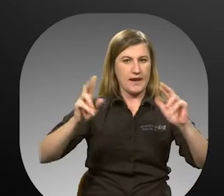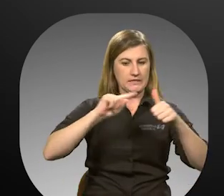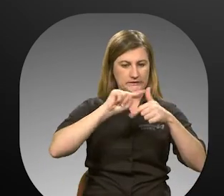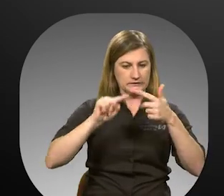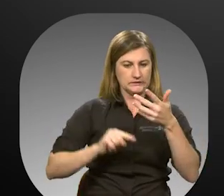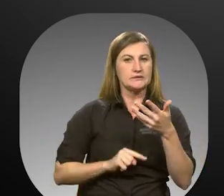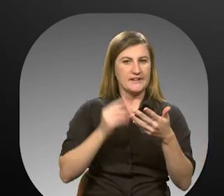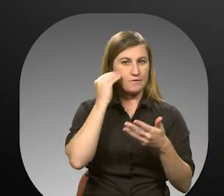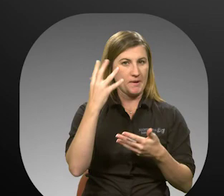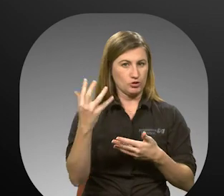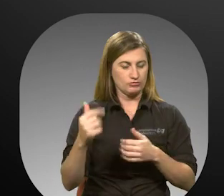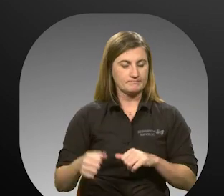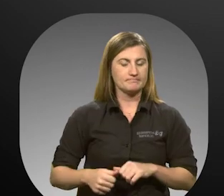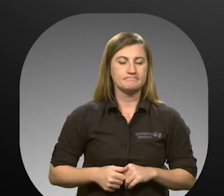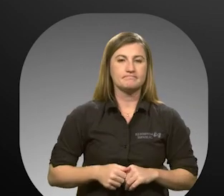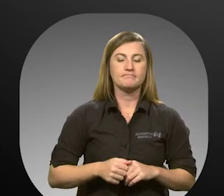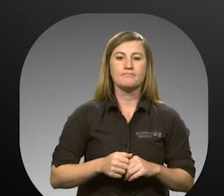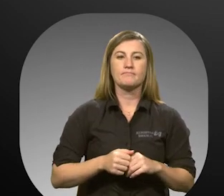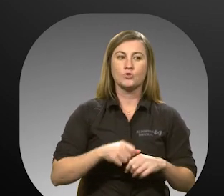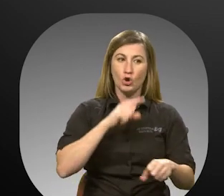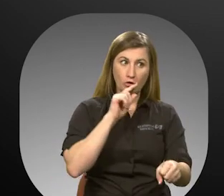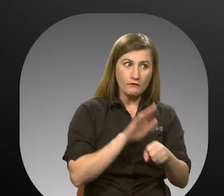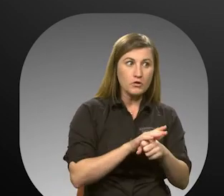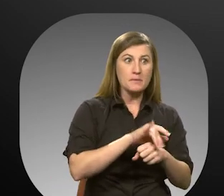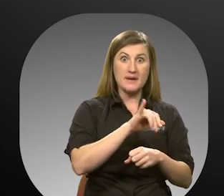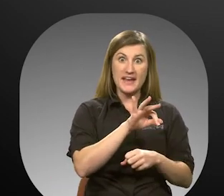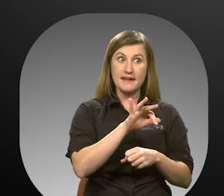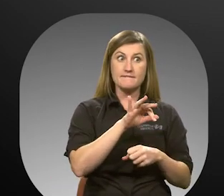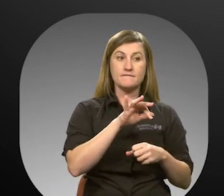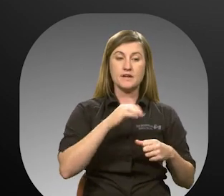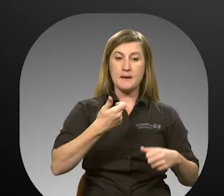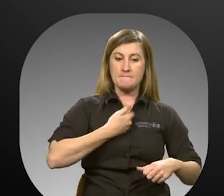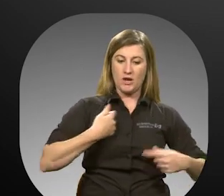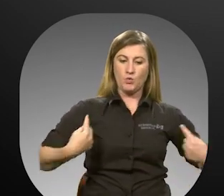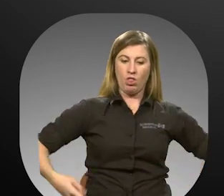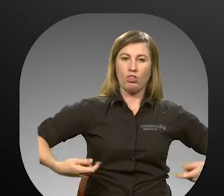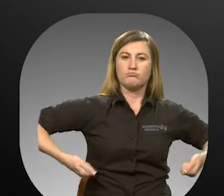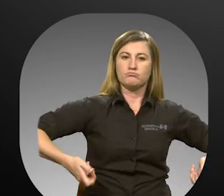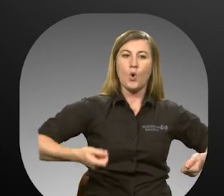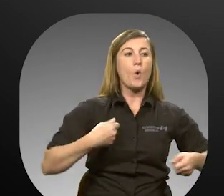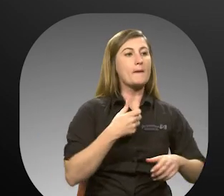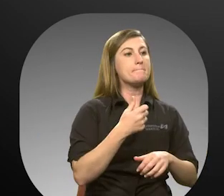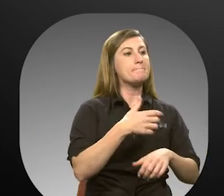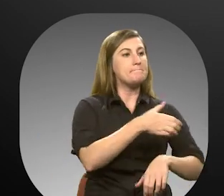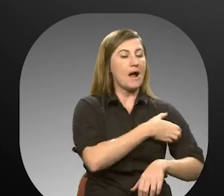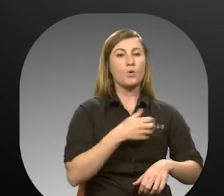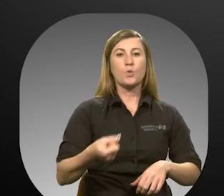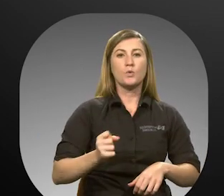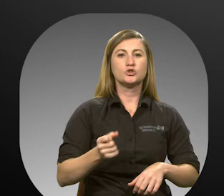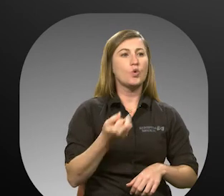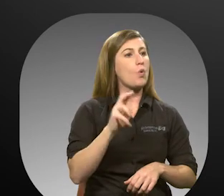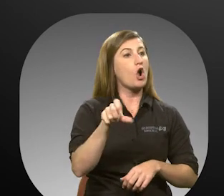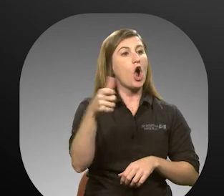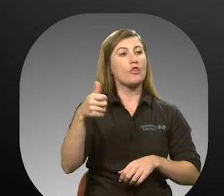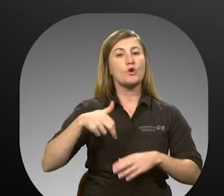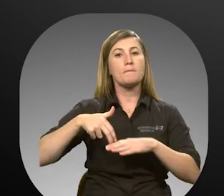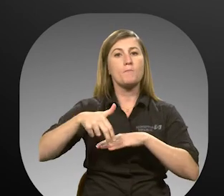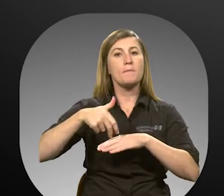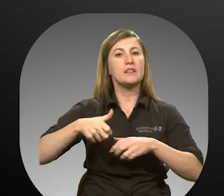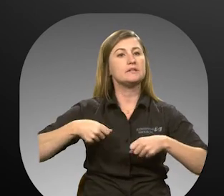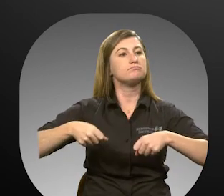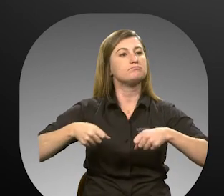information available. Please confirm whether you are in a manual or powered wheelchair or will be using another mobility device.